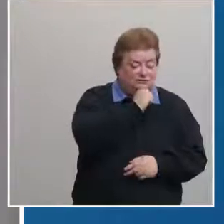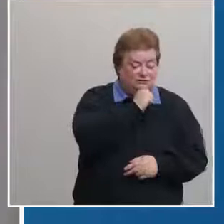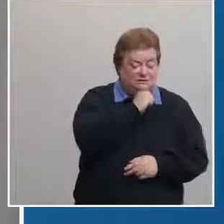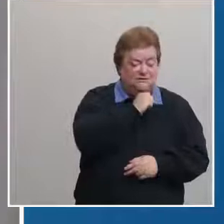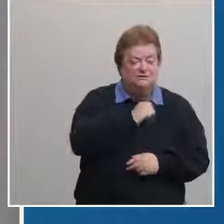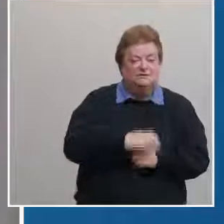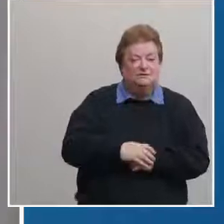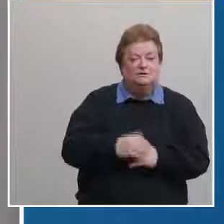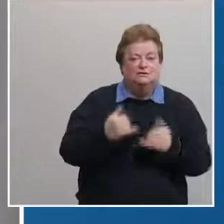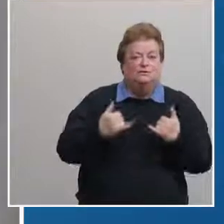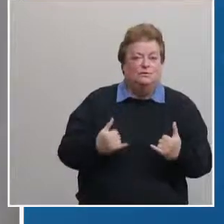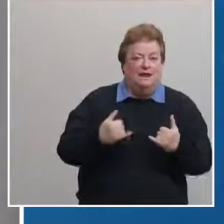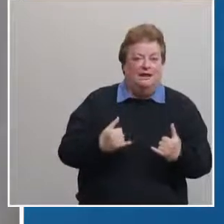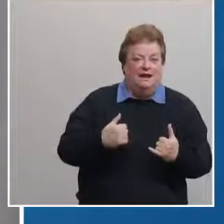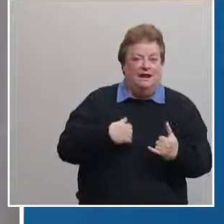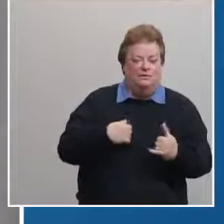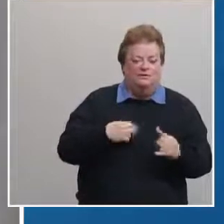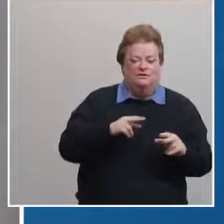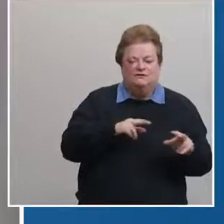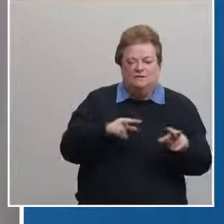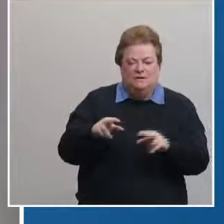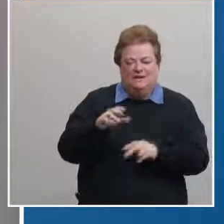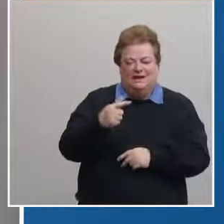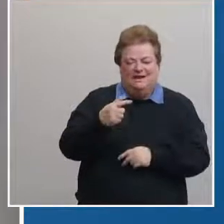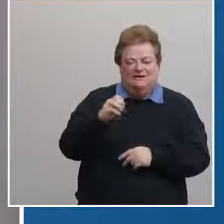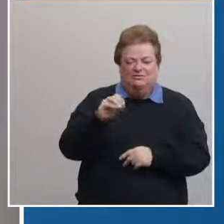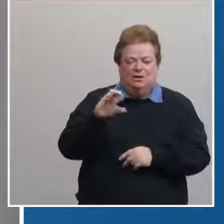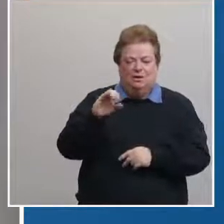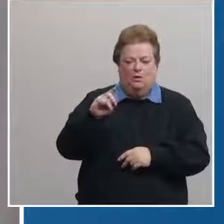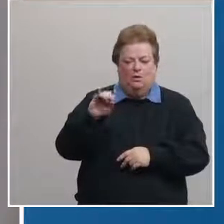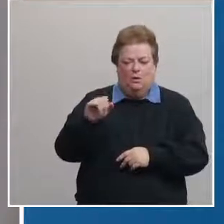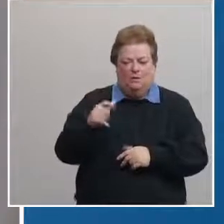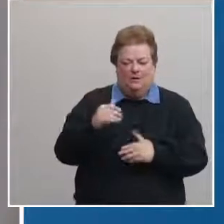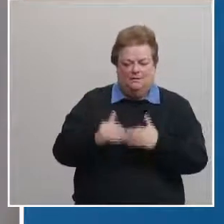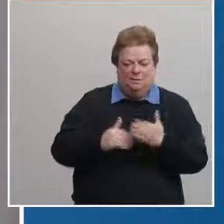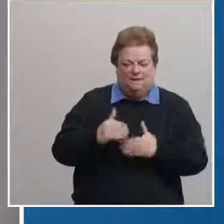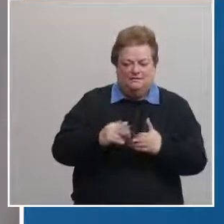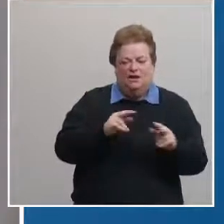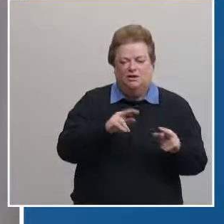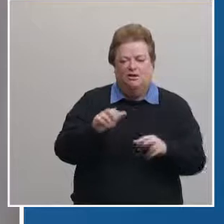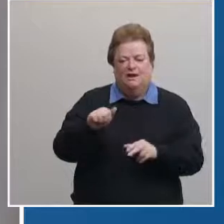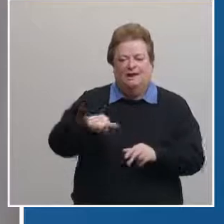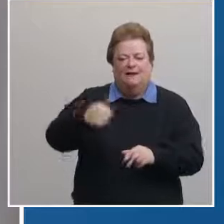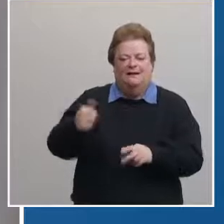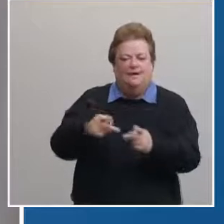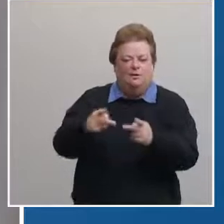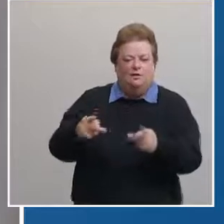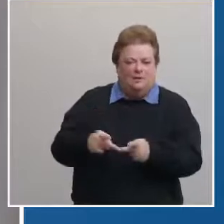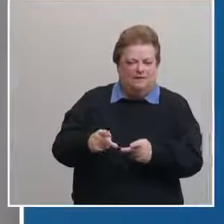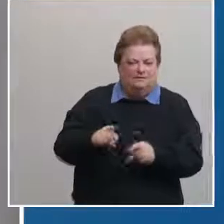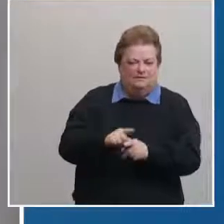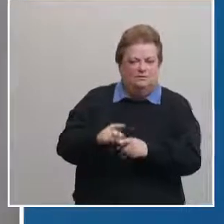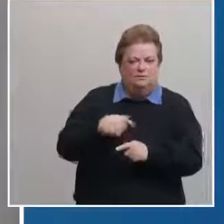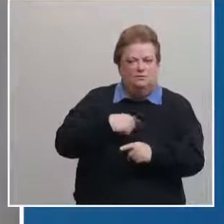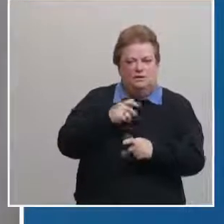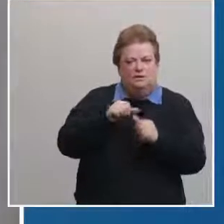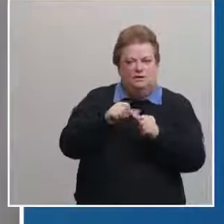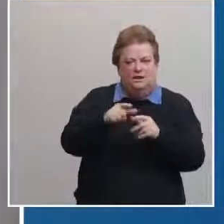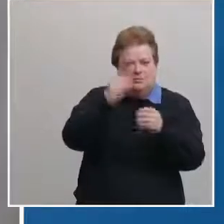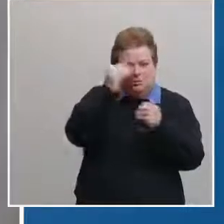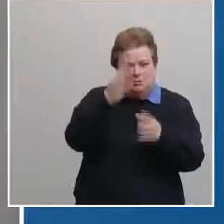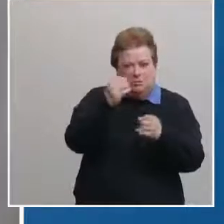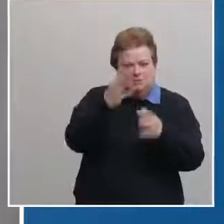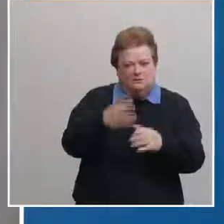now we're just doing the geocoding process and we've looked at other sites as well matt so we'll keep you posted can